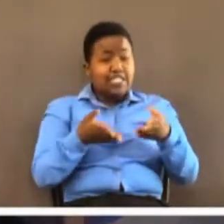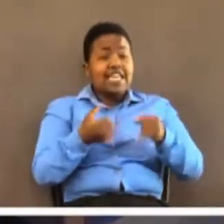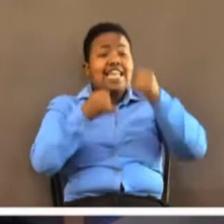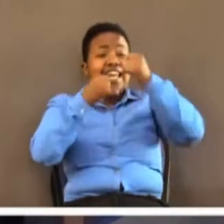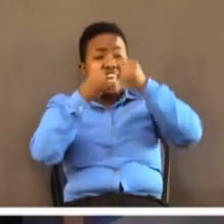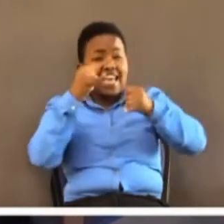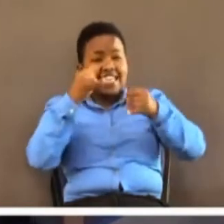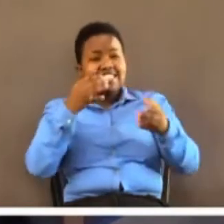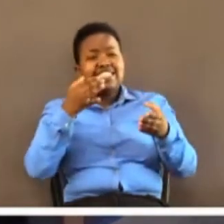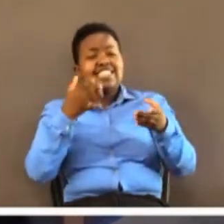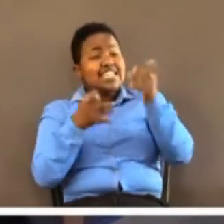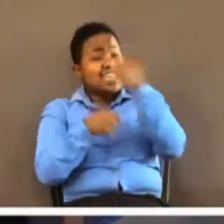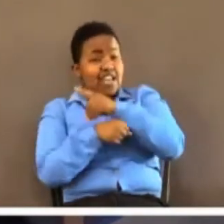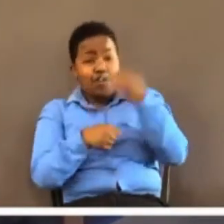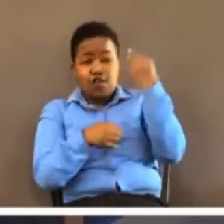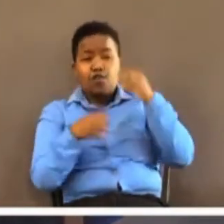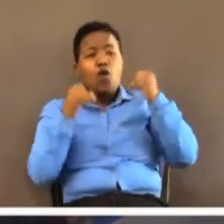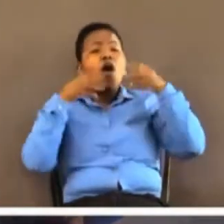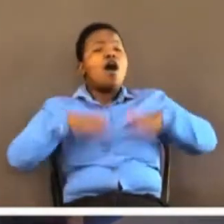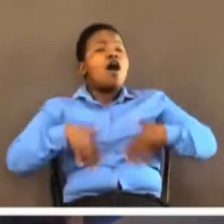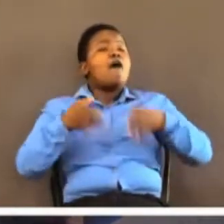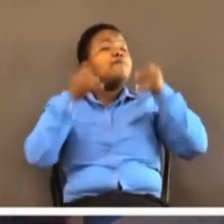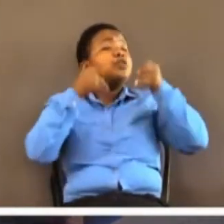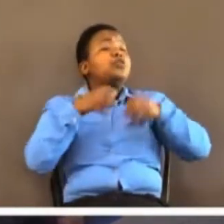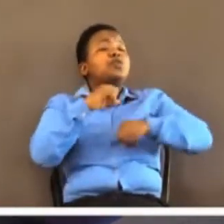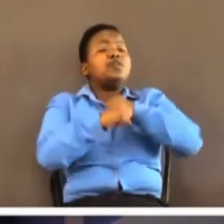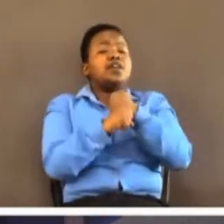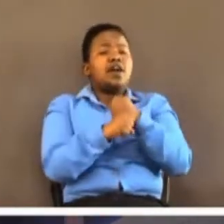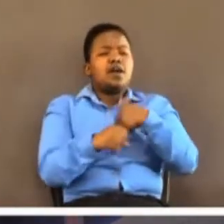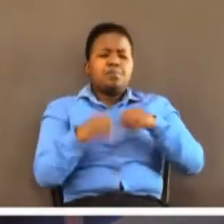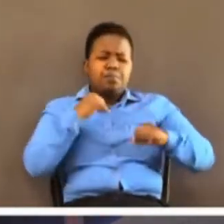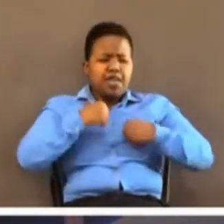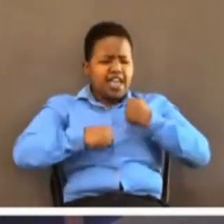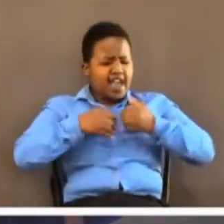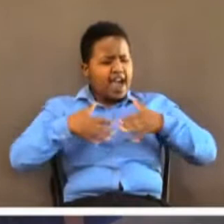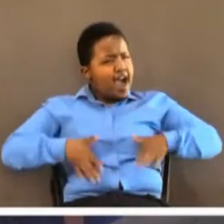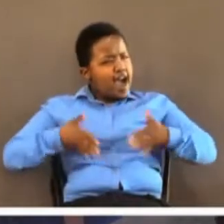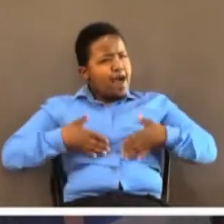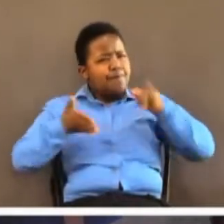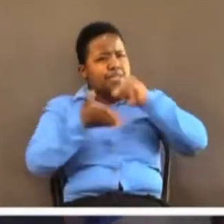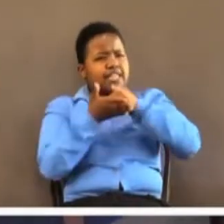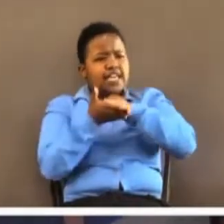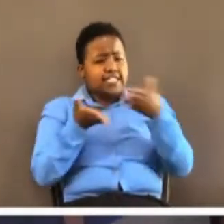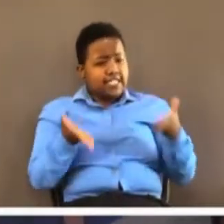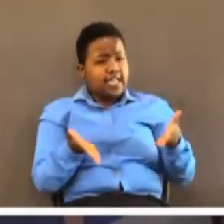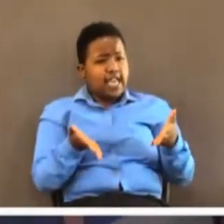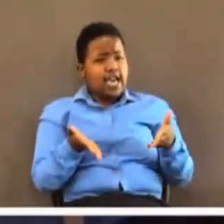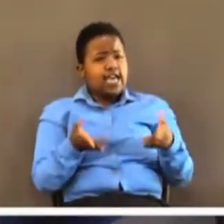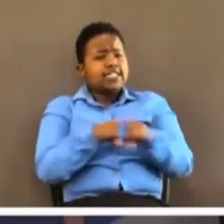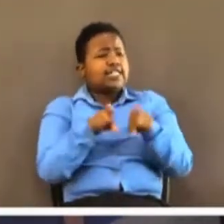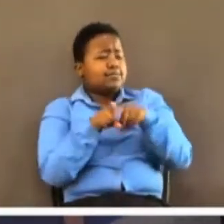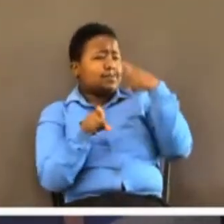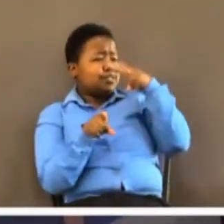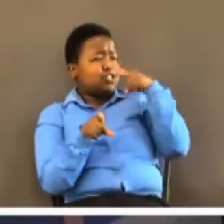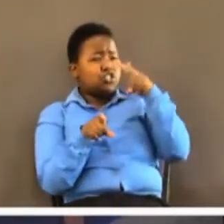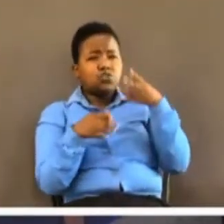us Happy New Year again. Anyway, it's my joy to be here today to share the Word of God with all of us. I didn't need to see you today